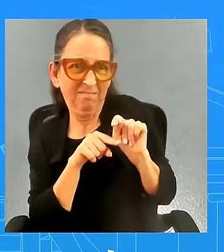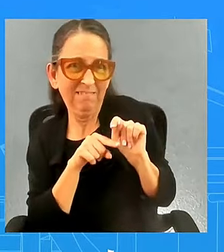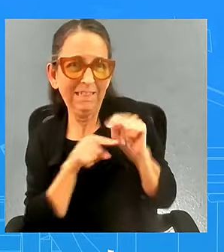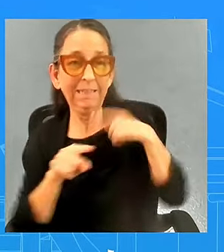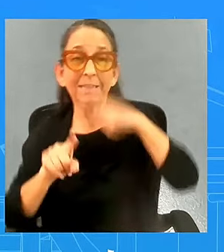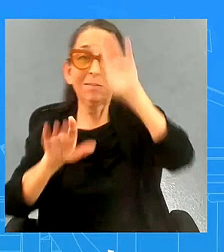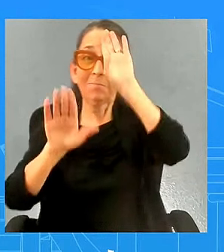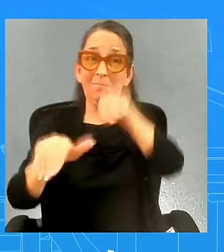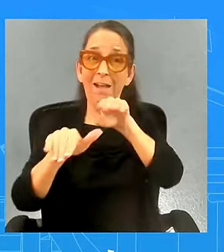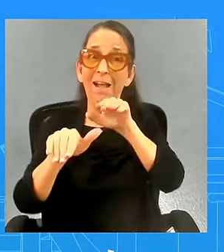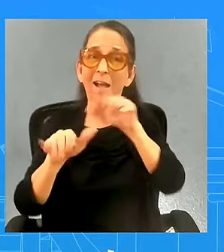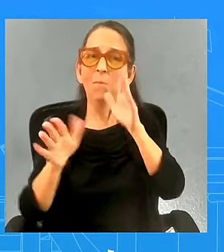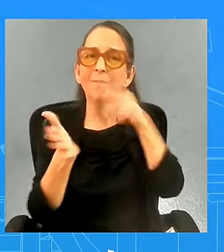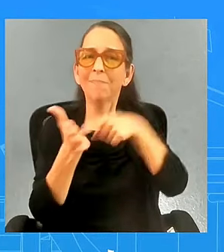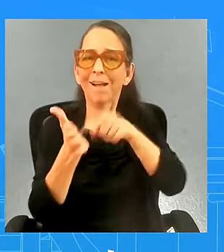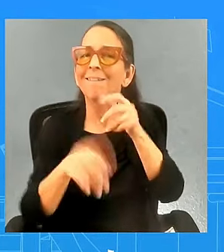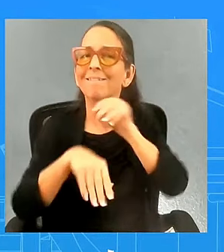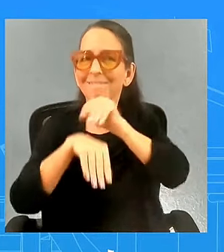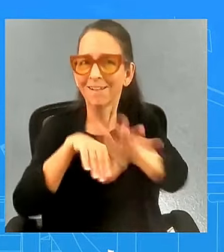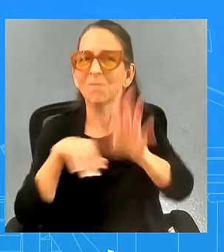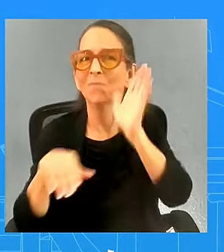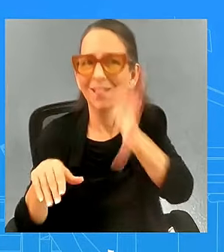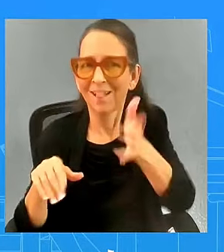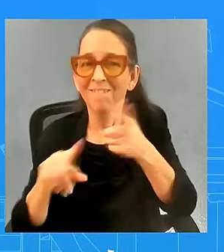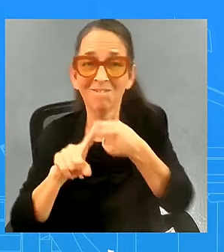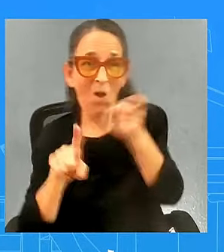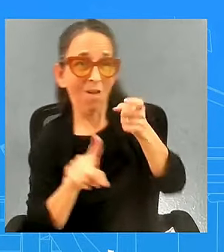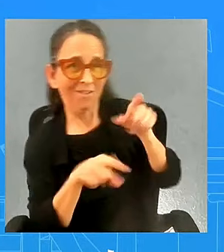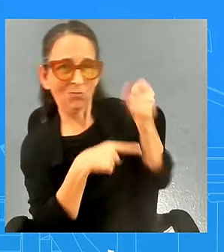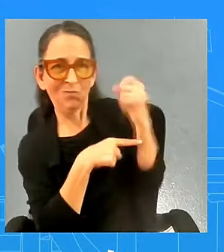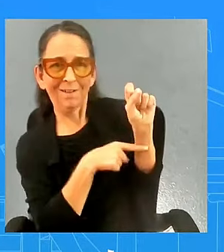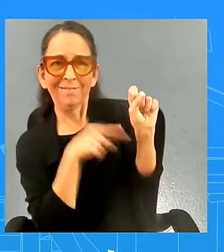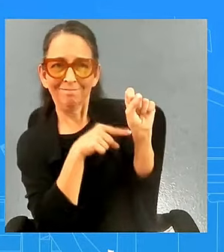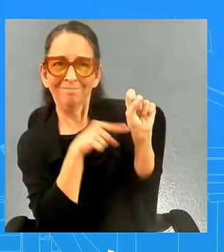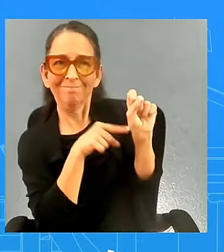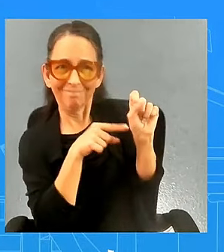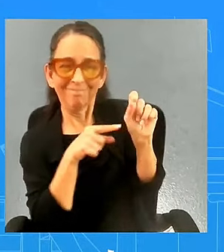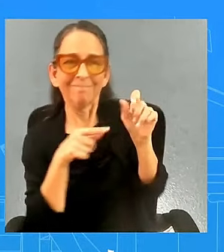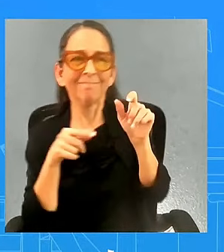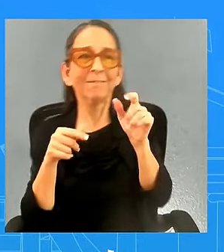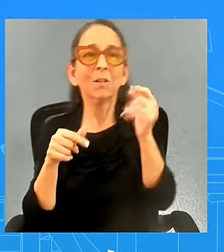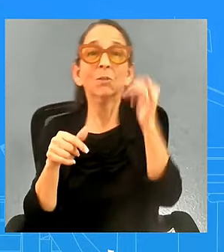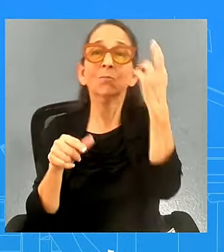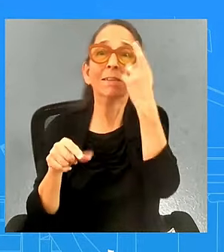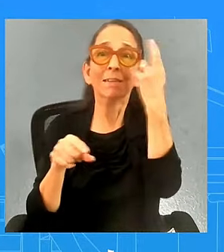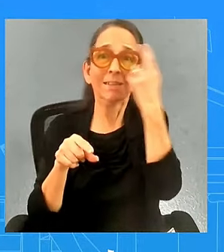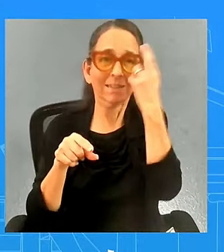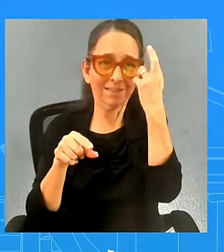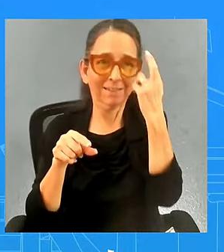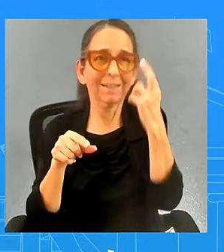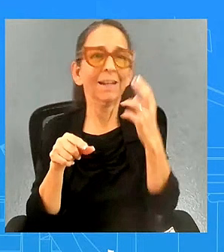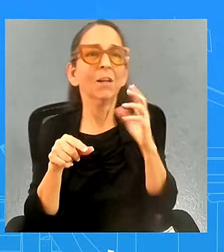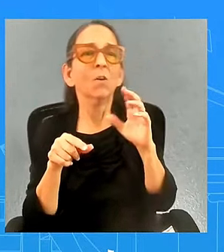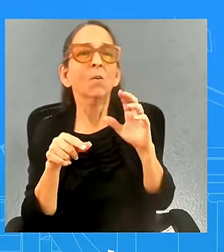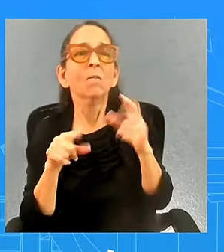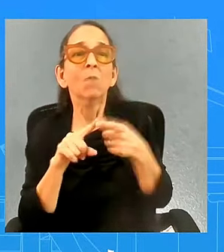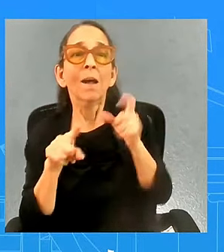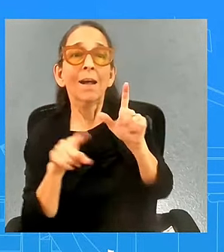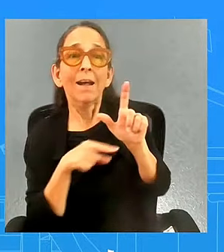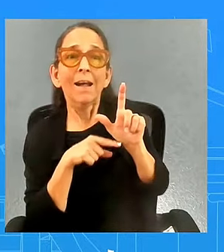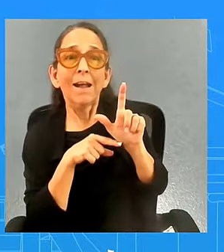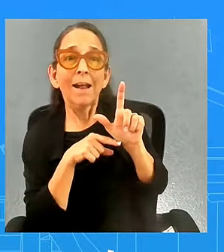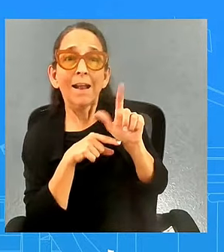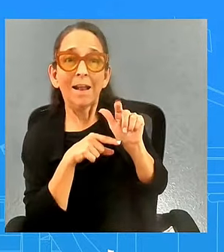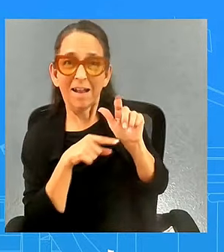that's pretty much baked in the bureau of labor statistics has told us that there are 41 000 and change uh